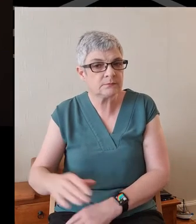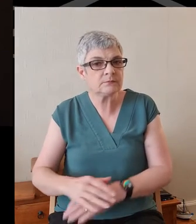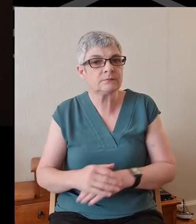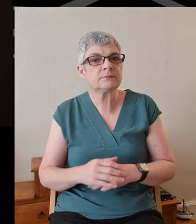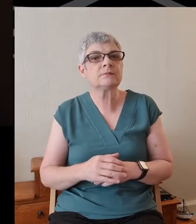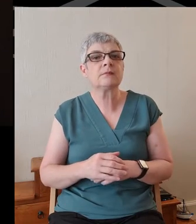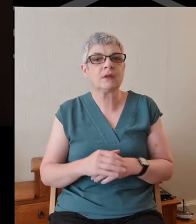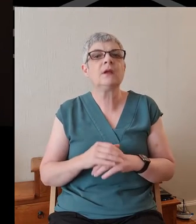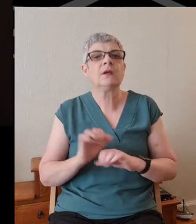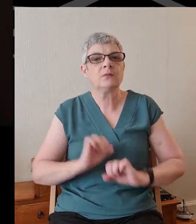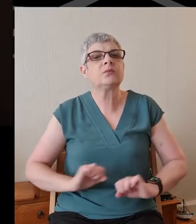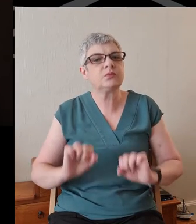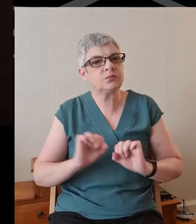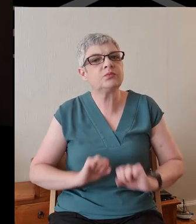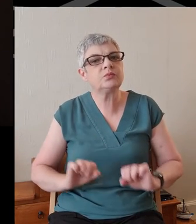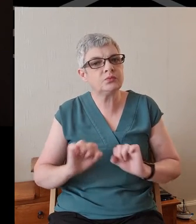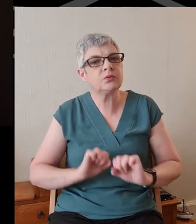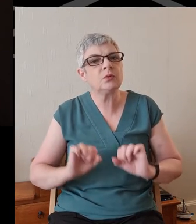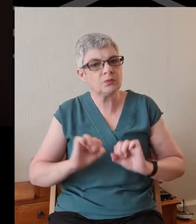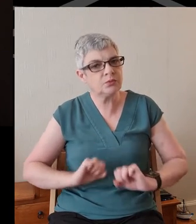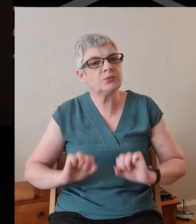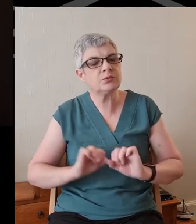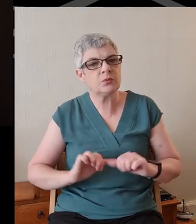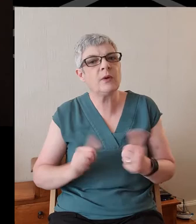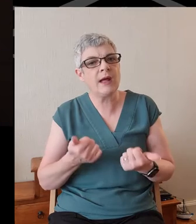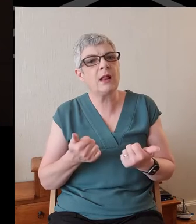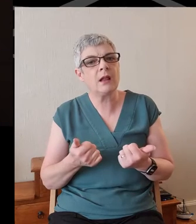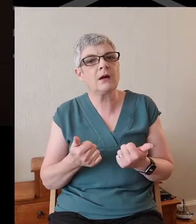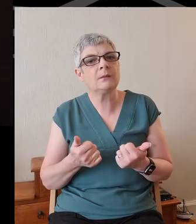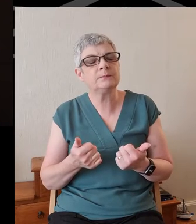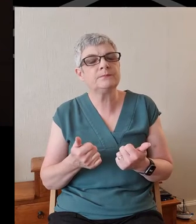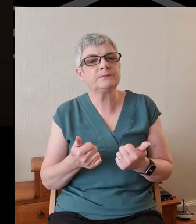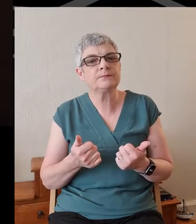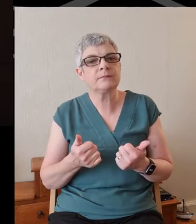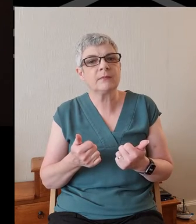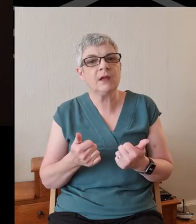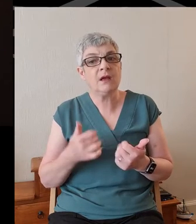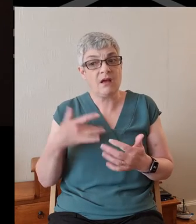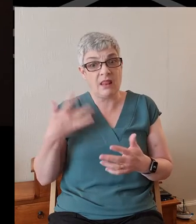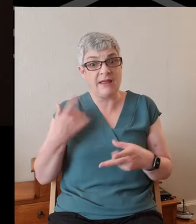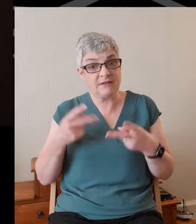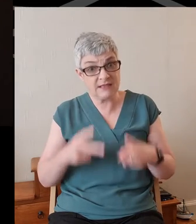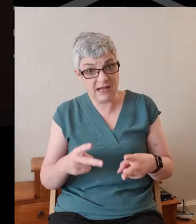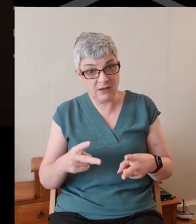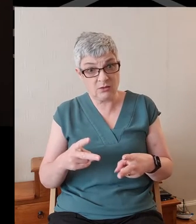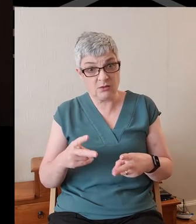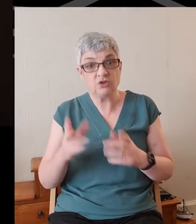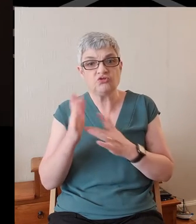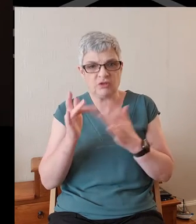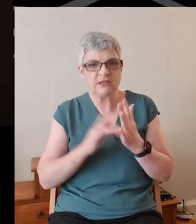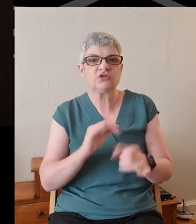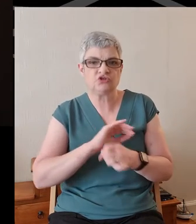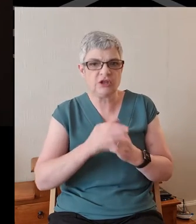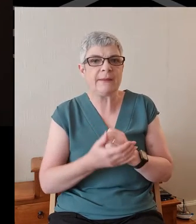We must wait and wait well with a lifestyle that is Jesus-shaped.